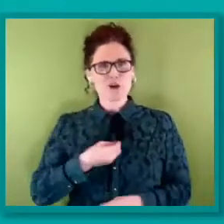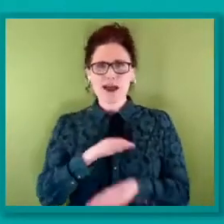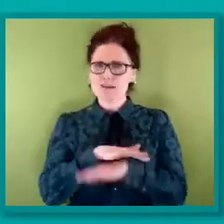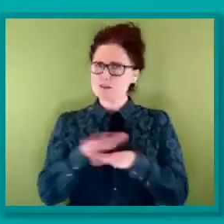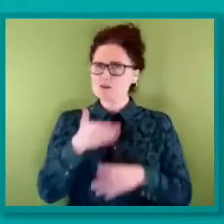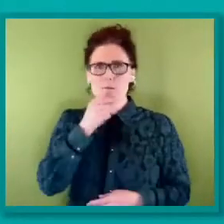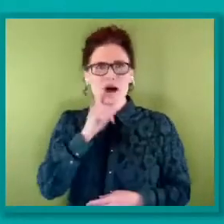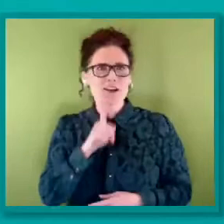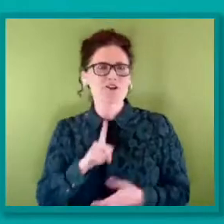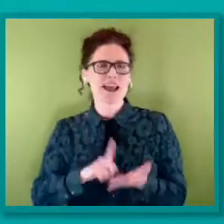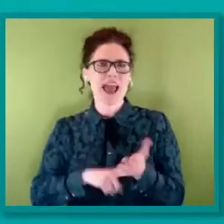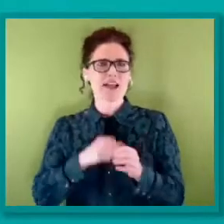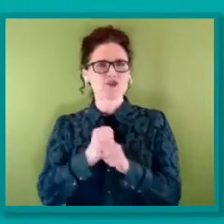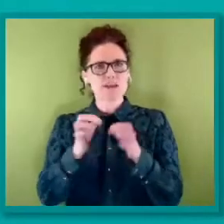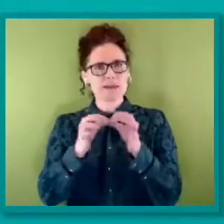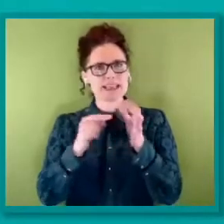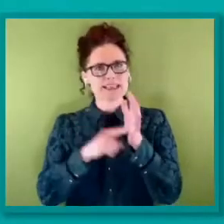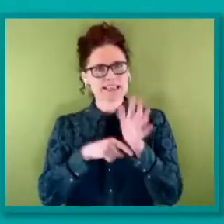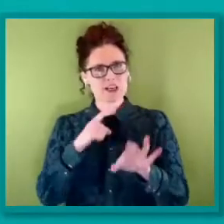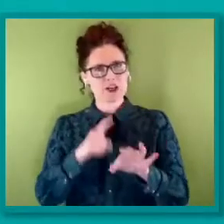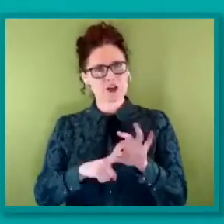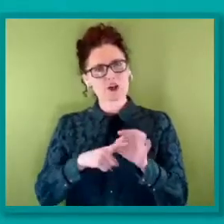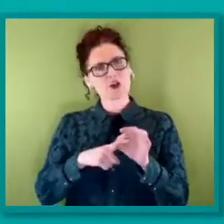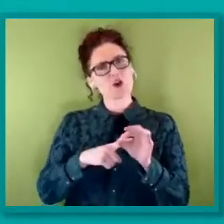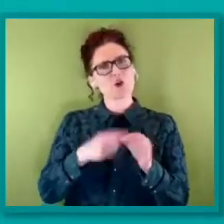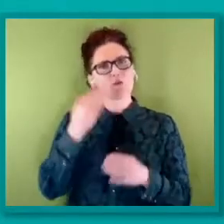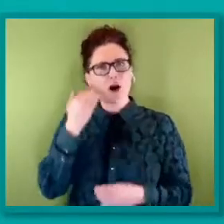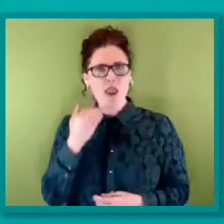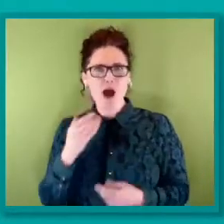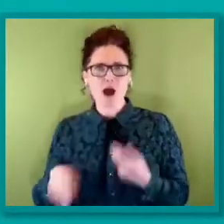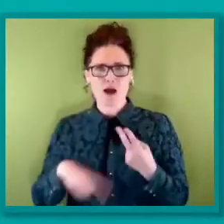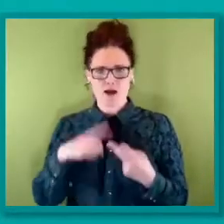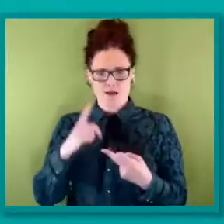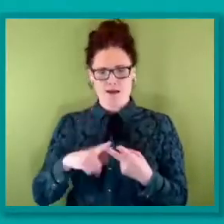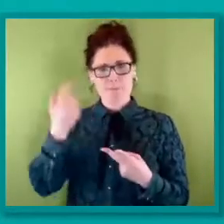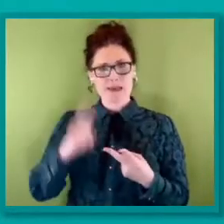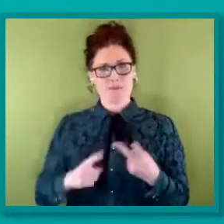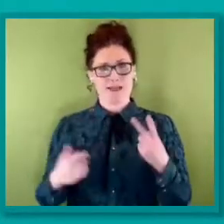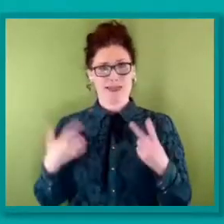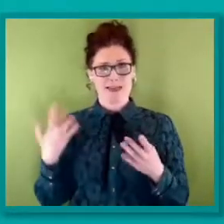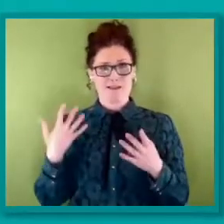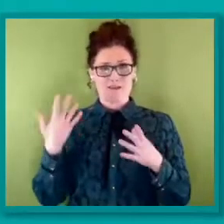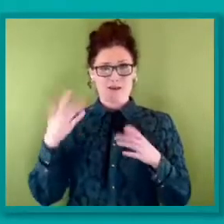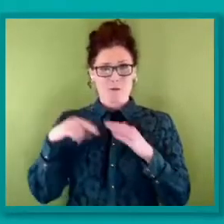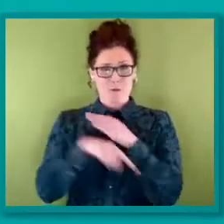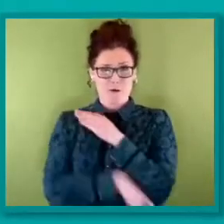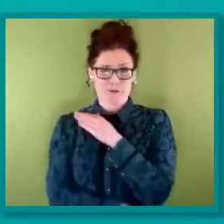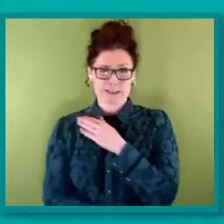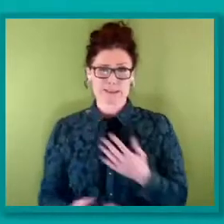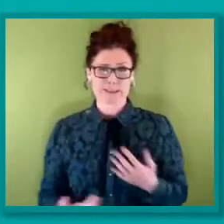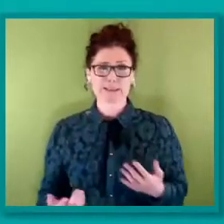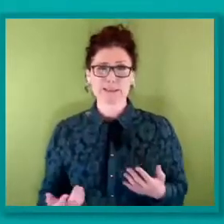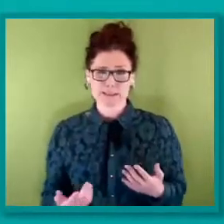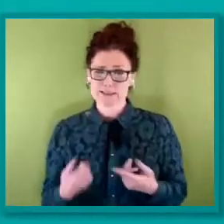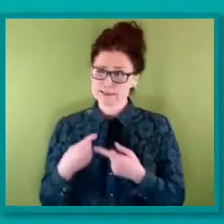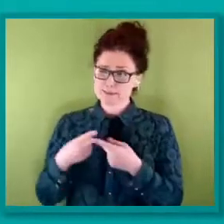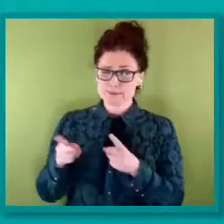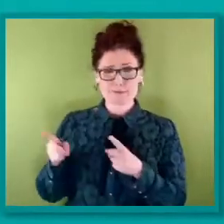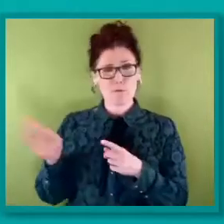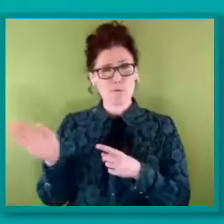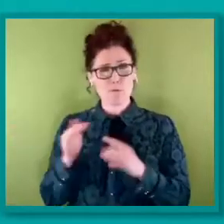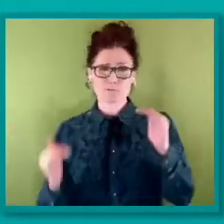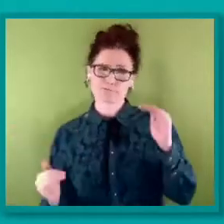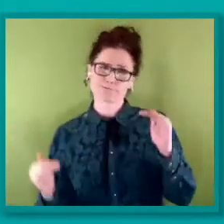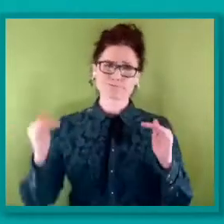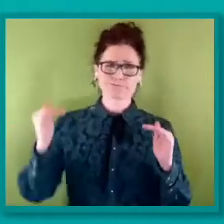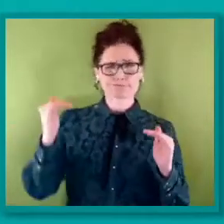of colour, disabled LGBT people, those of us that live in poverty. I want to really recognize also, having celebrated Stonewall a